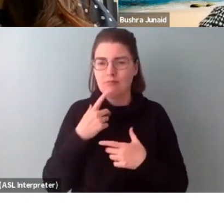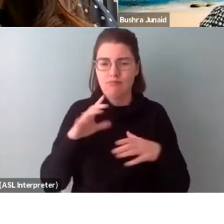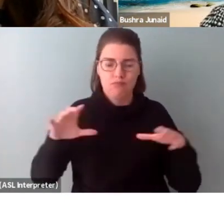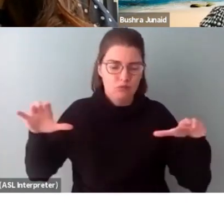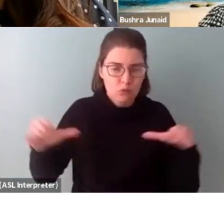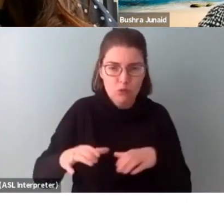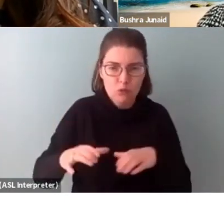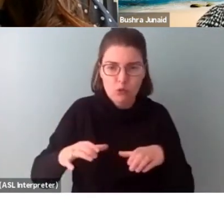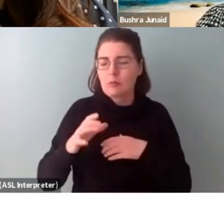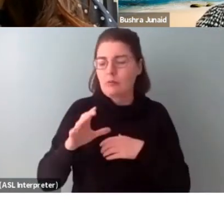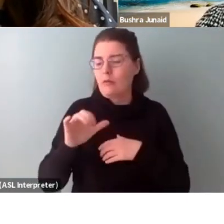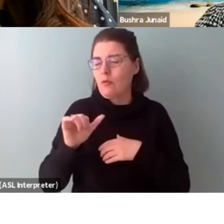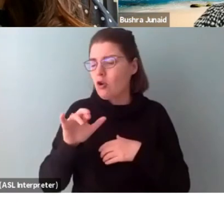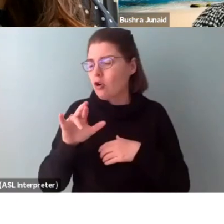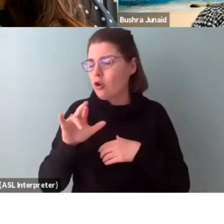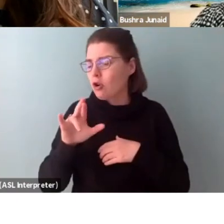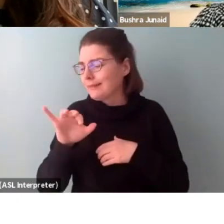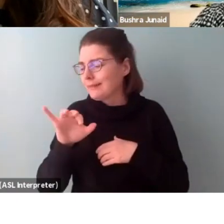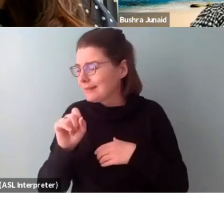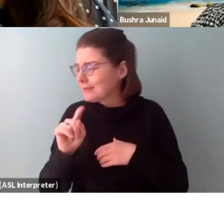and you are looking to